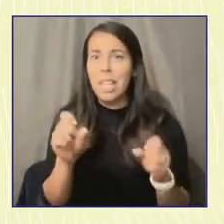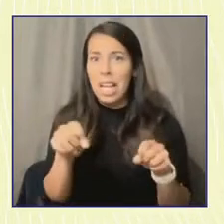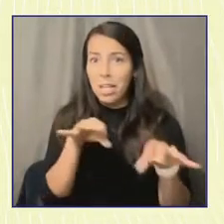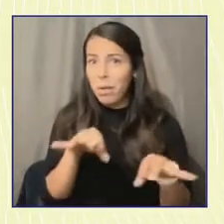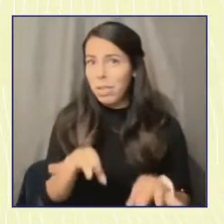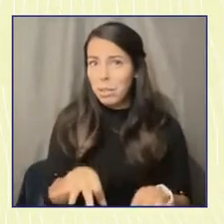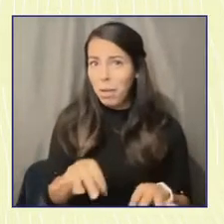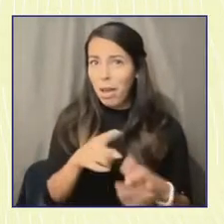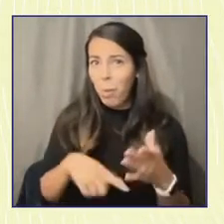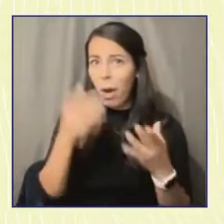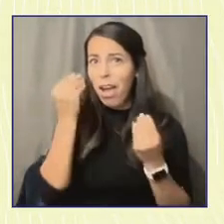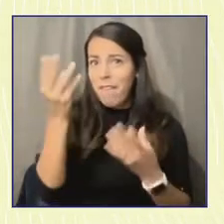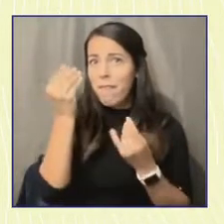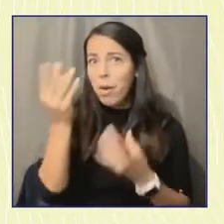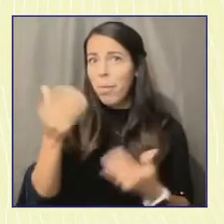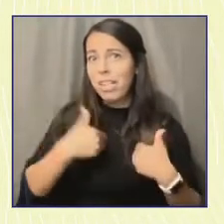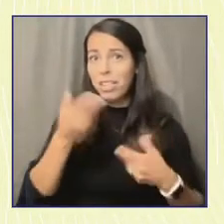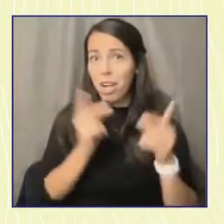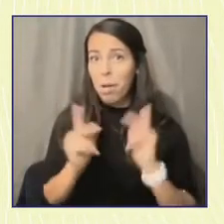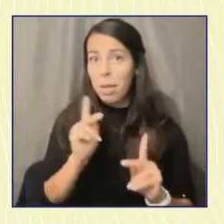young people need to cast a ballot?